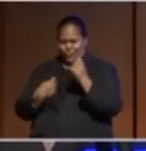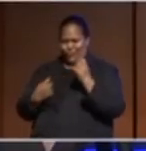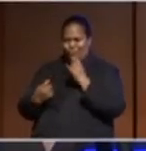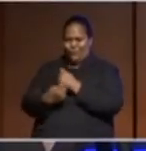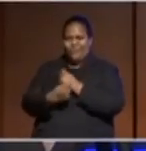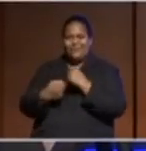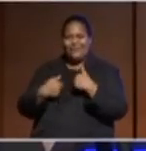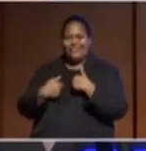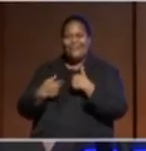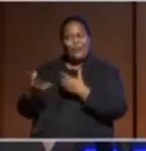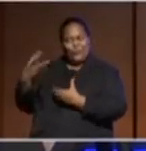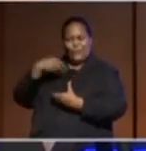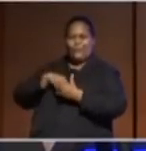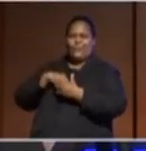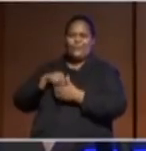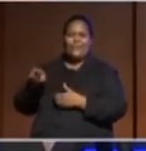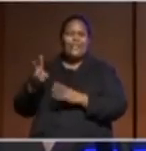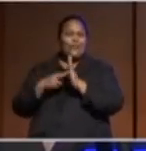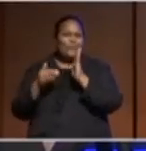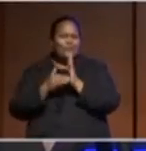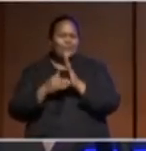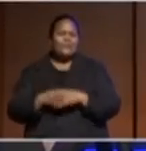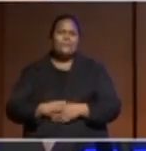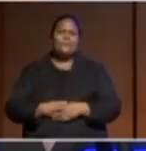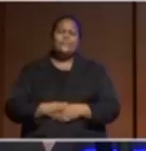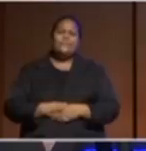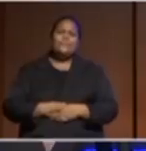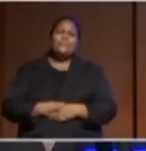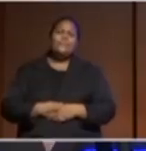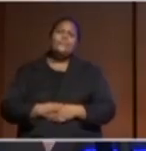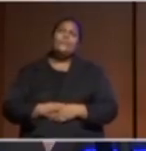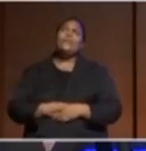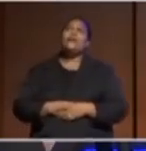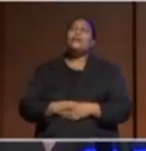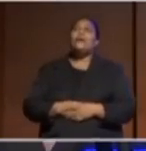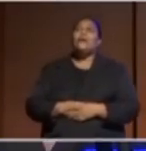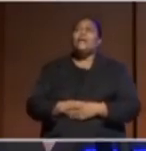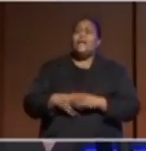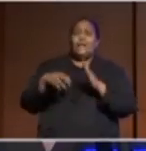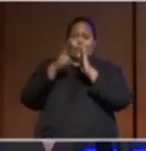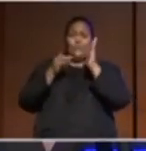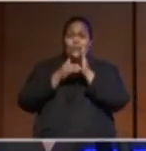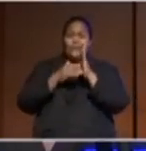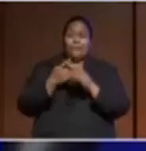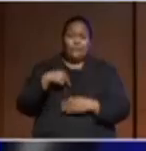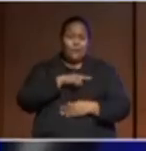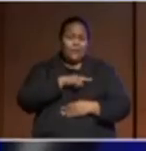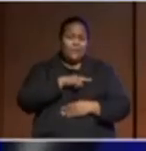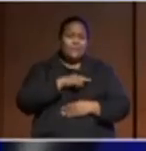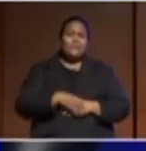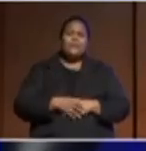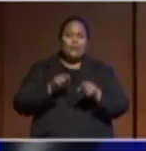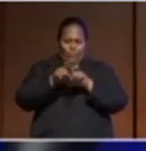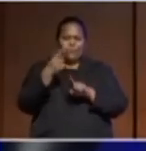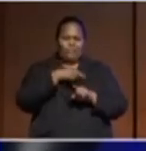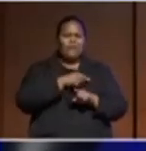I saw, you know, and New Zealand is quite different from most of us in the Pacific